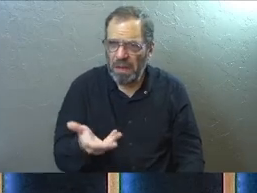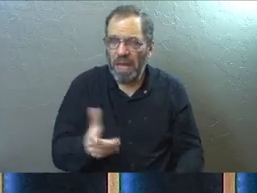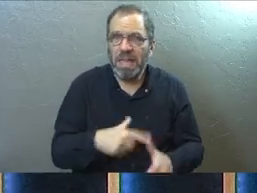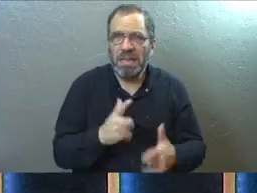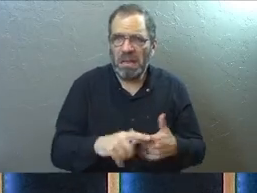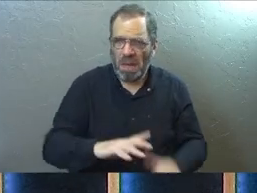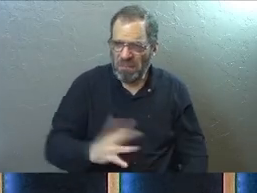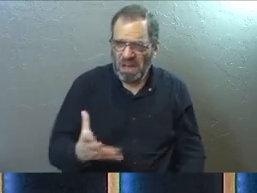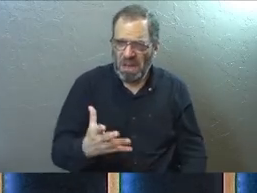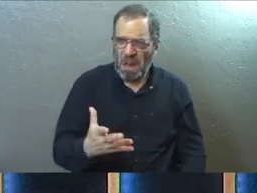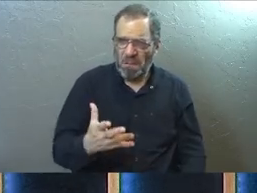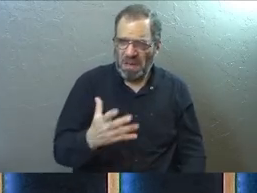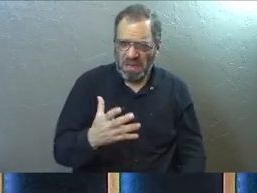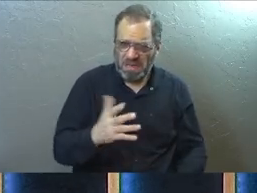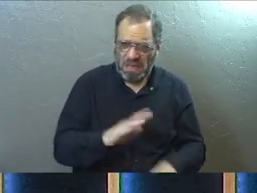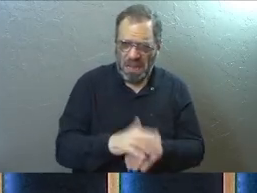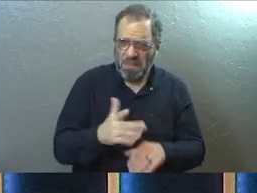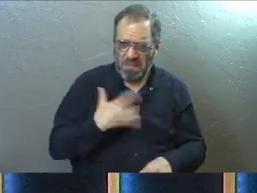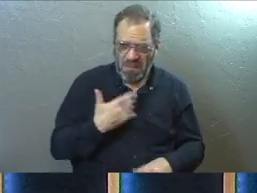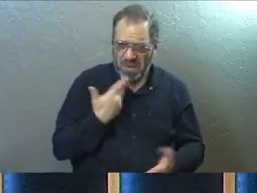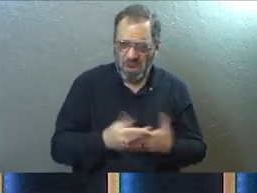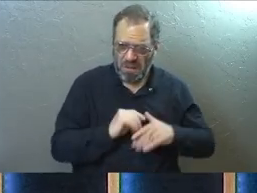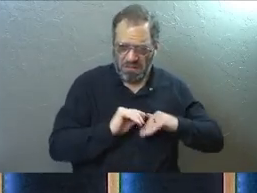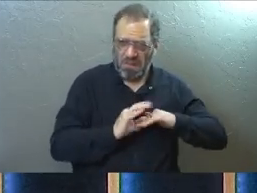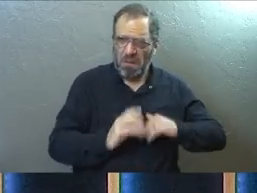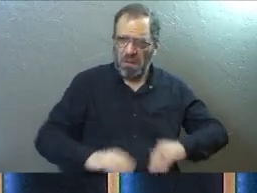all a I'm offended because they didn't stroke my ego.